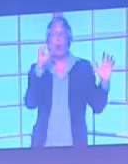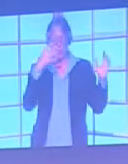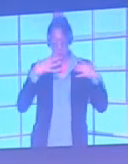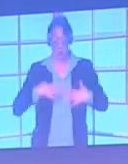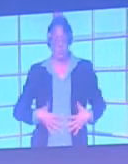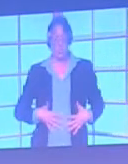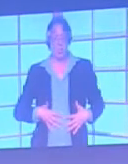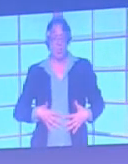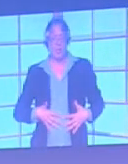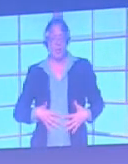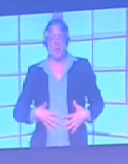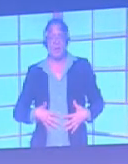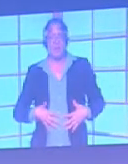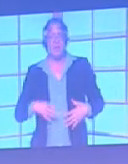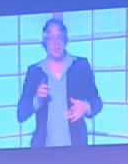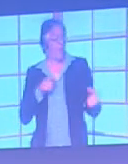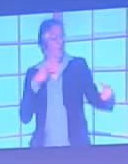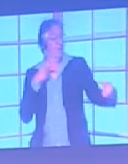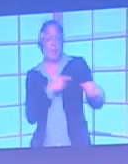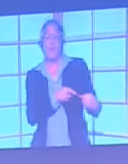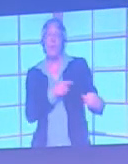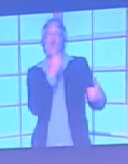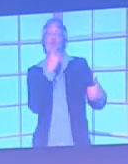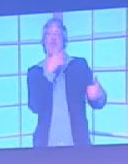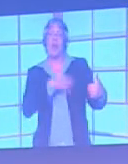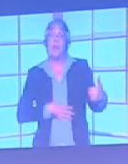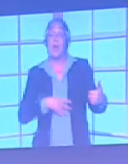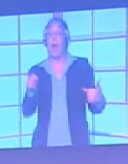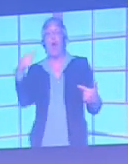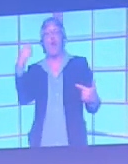a team playing all in red and a team playing all in green.